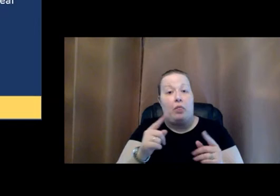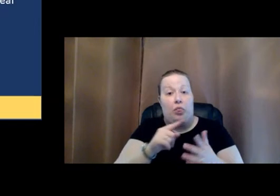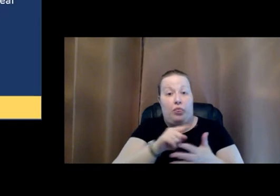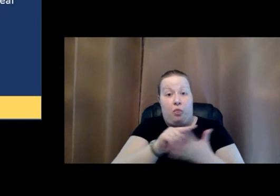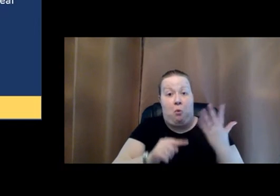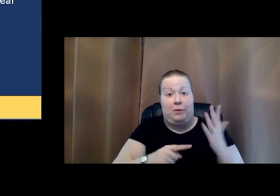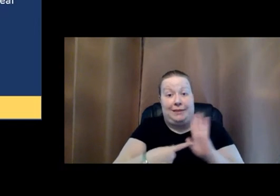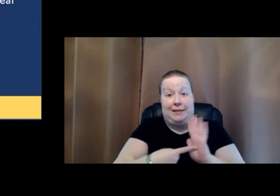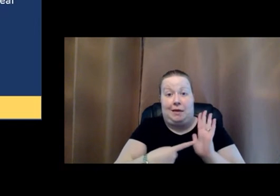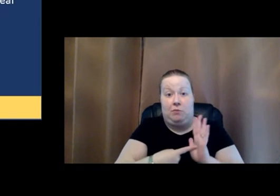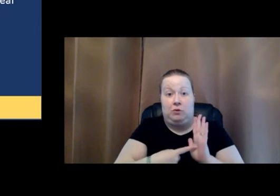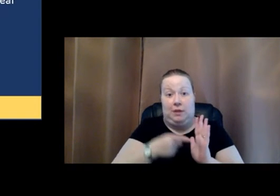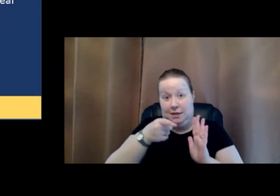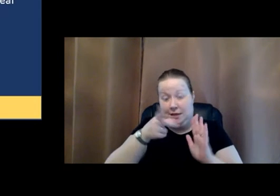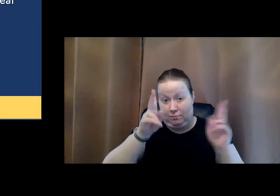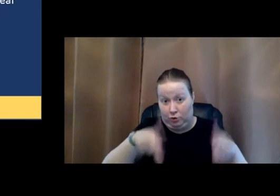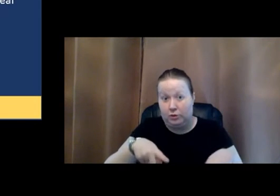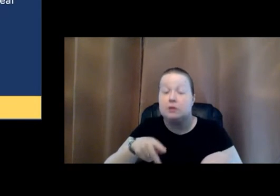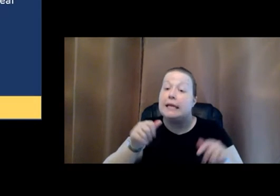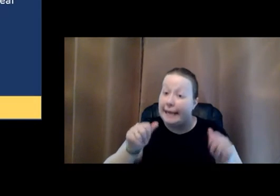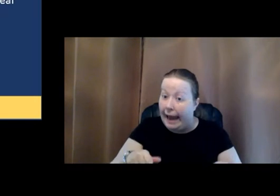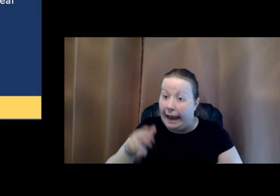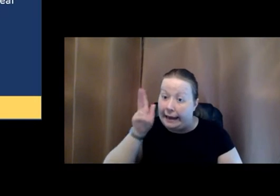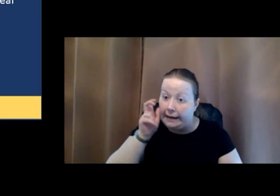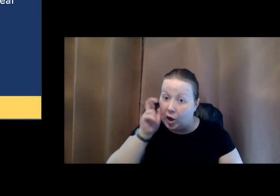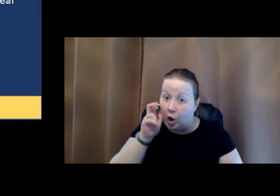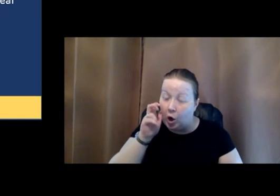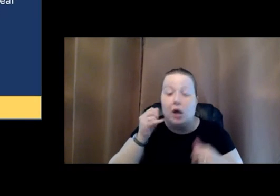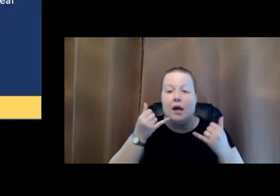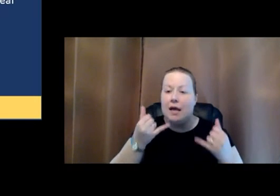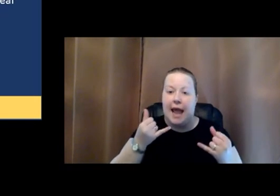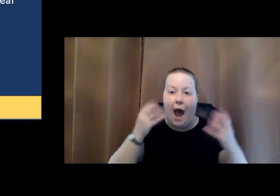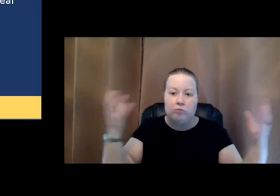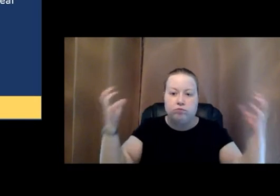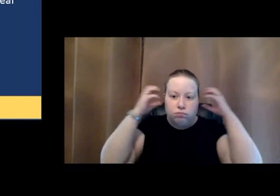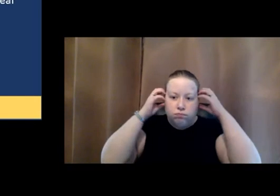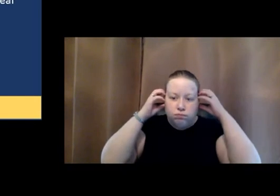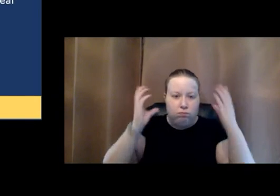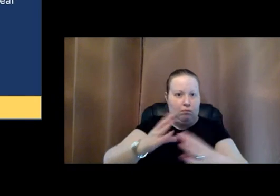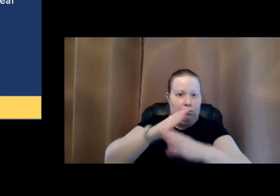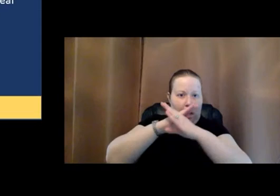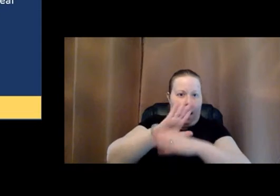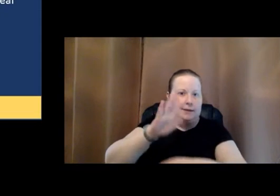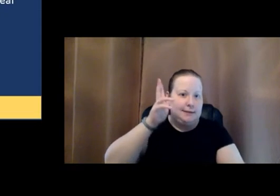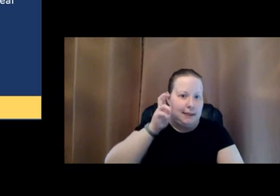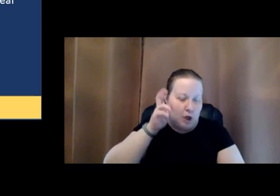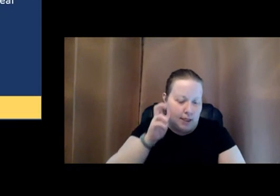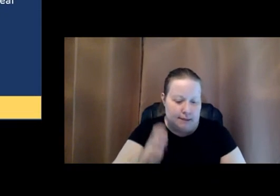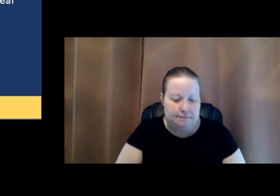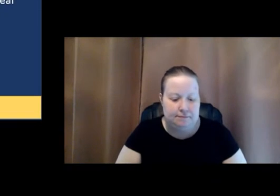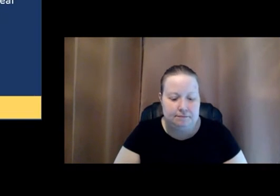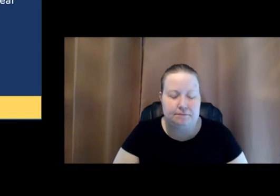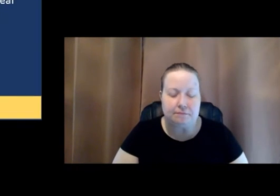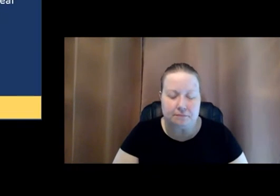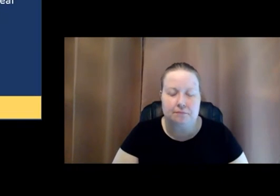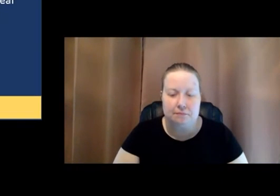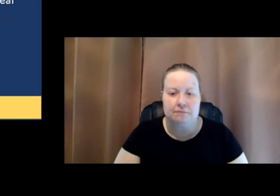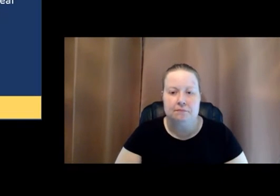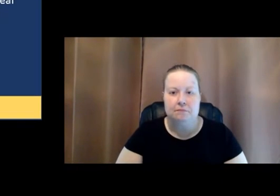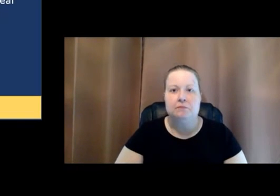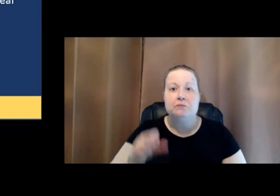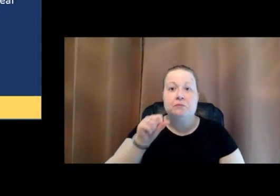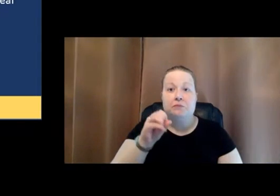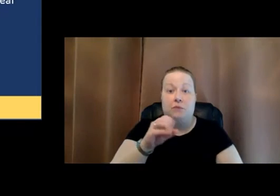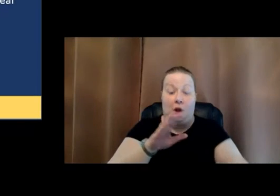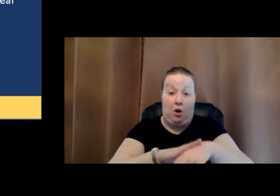person who can hear is now wearing headphones that obscure what they can hear. And so the notify me